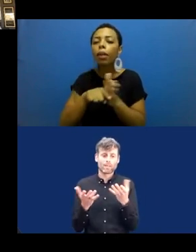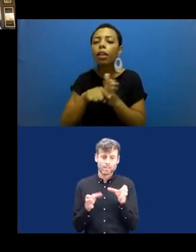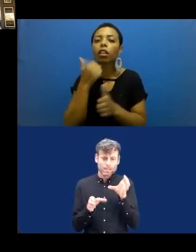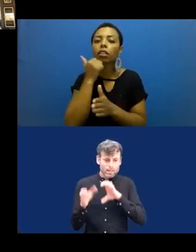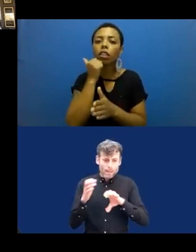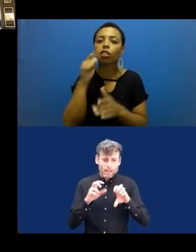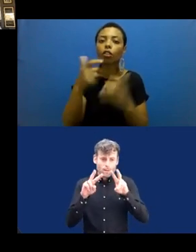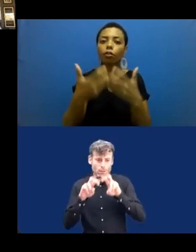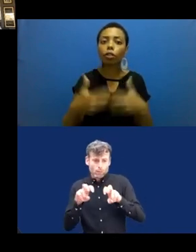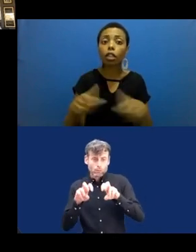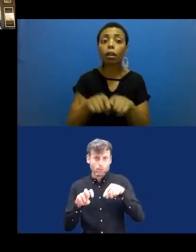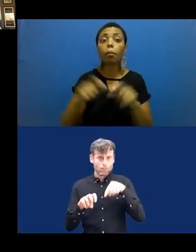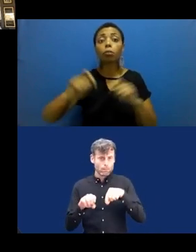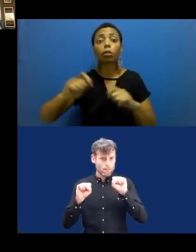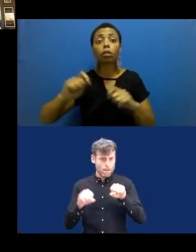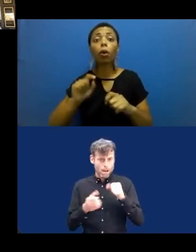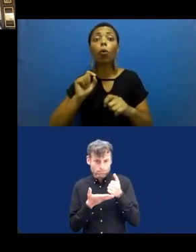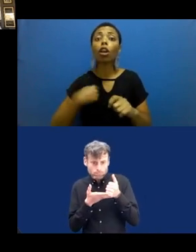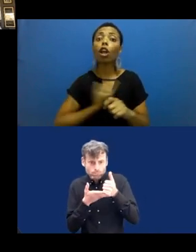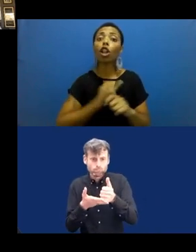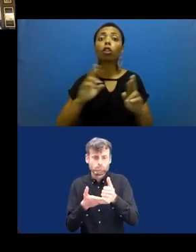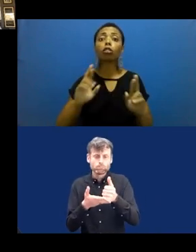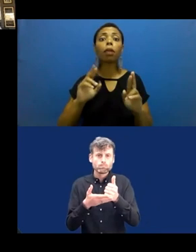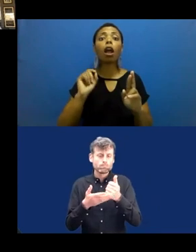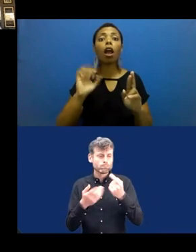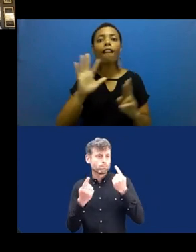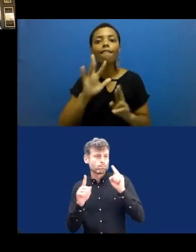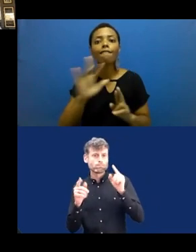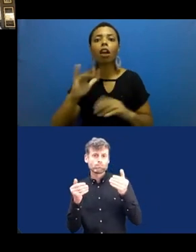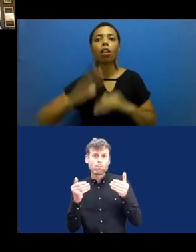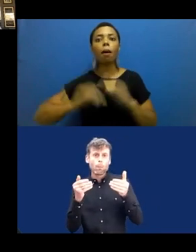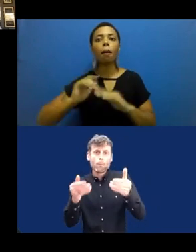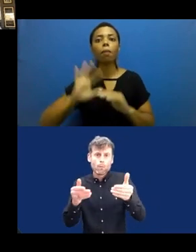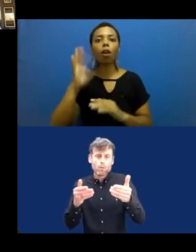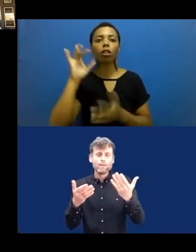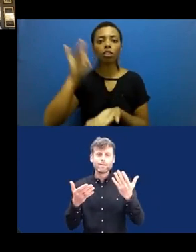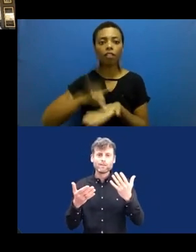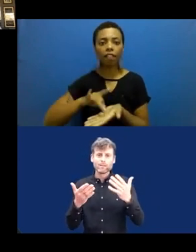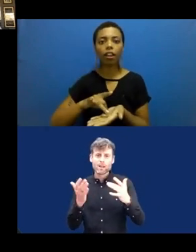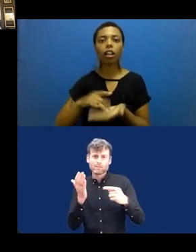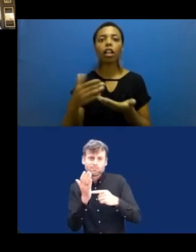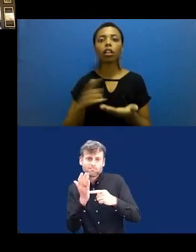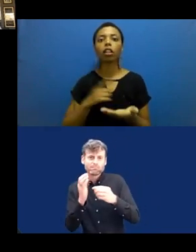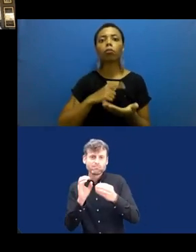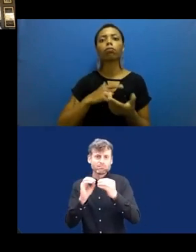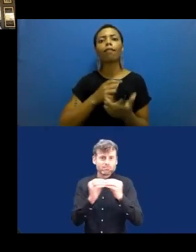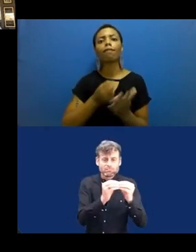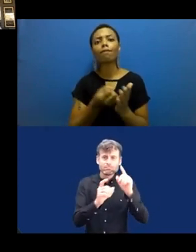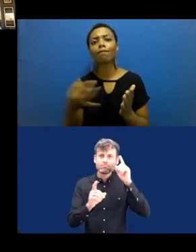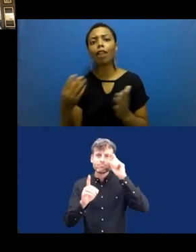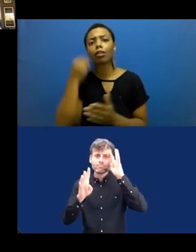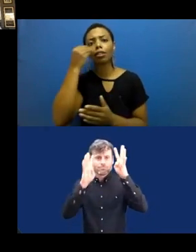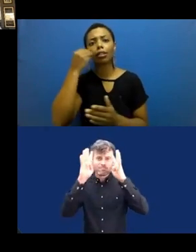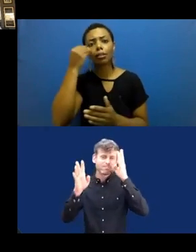expectations, and practical achievements. One important for us experience of our own